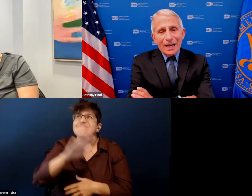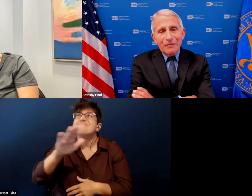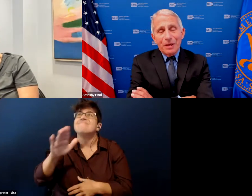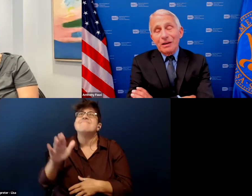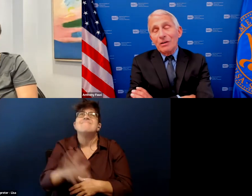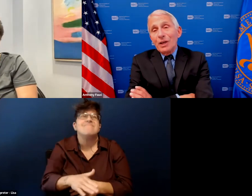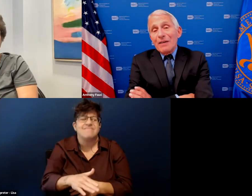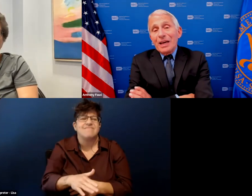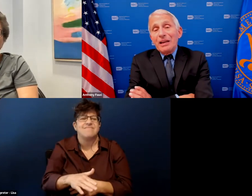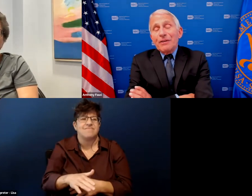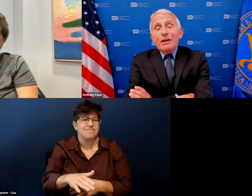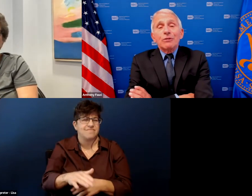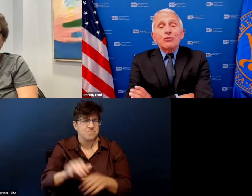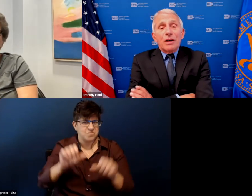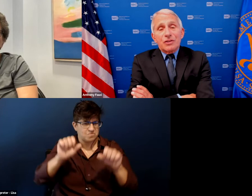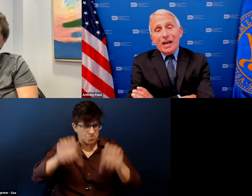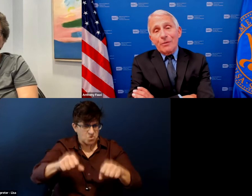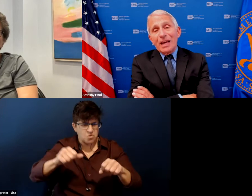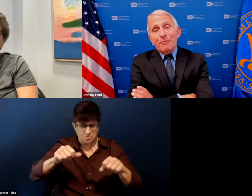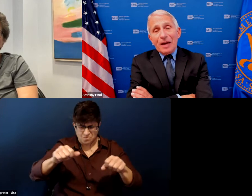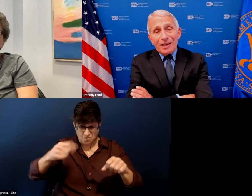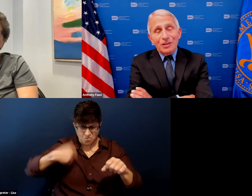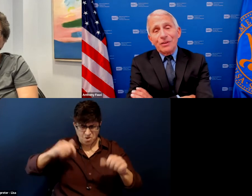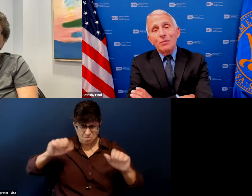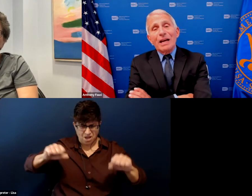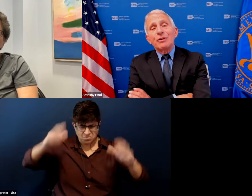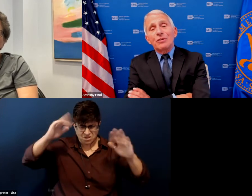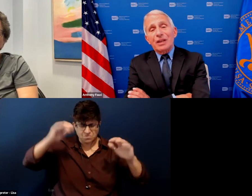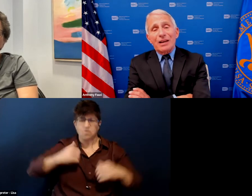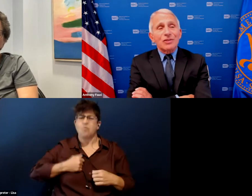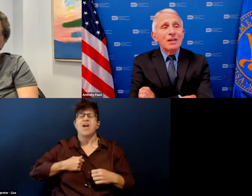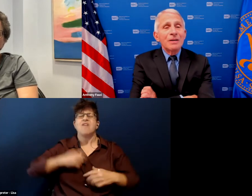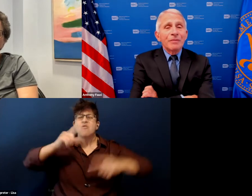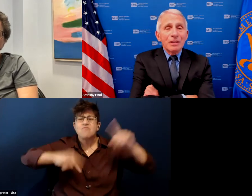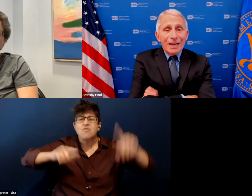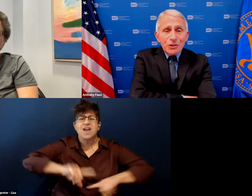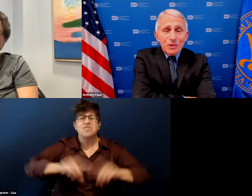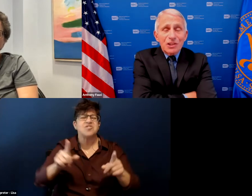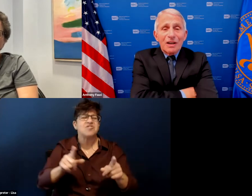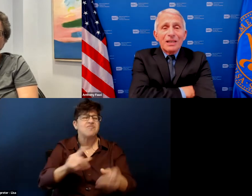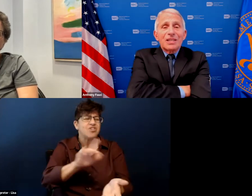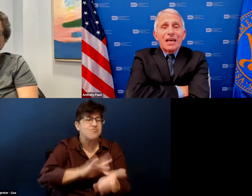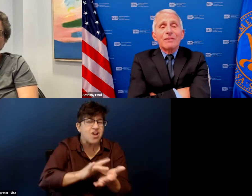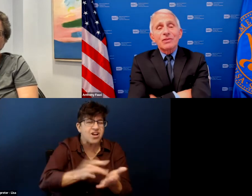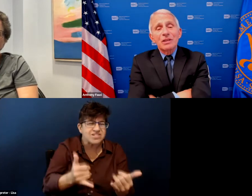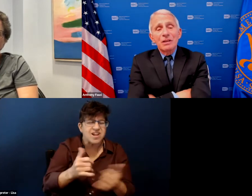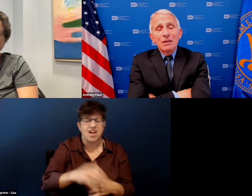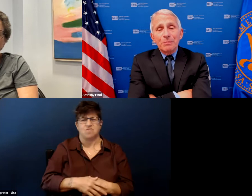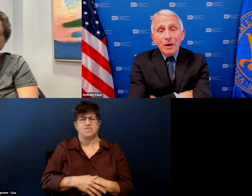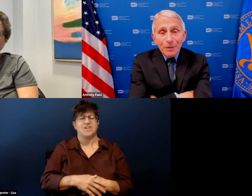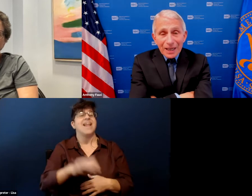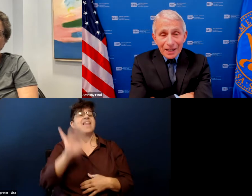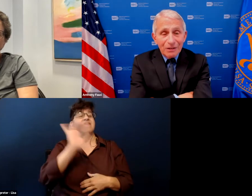could that have been we have antiviral drugs now we have paxlovid we have good tests that's what science gave us